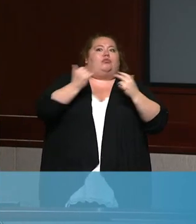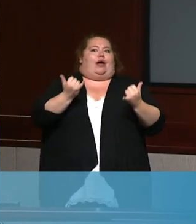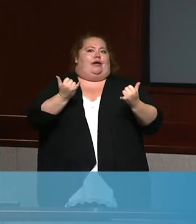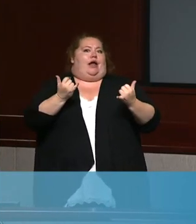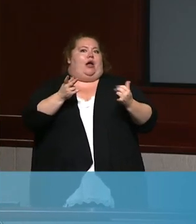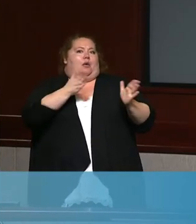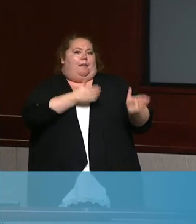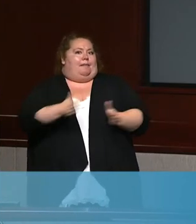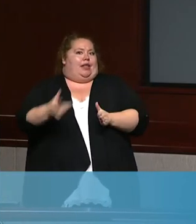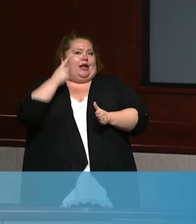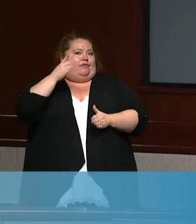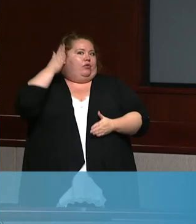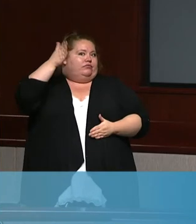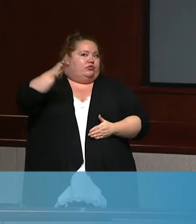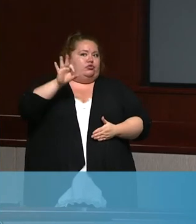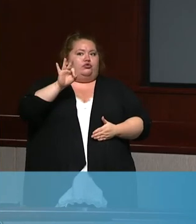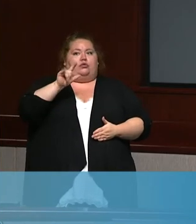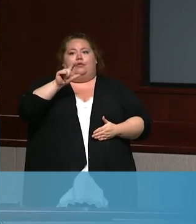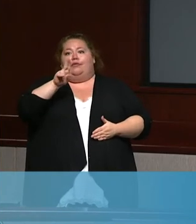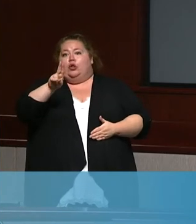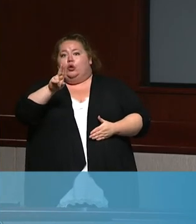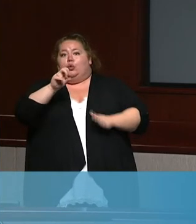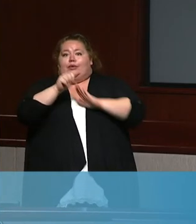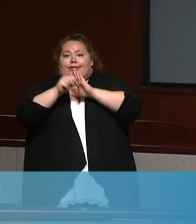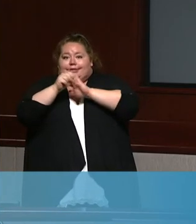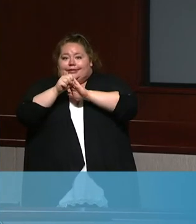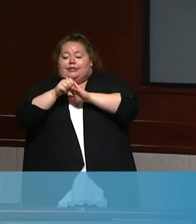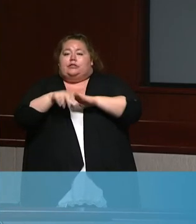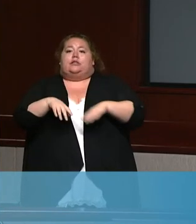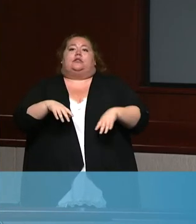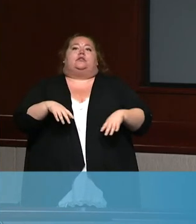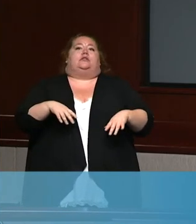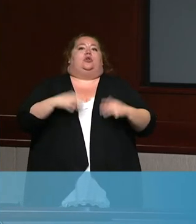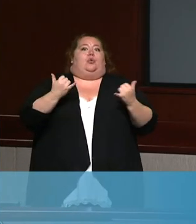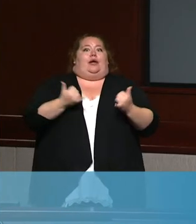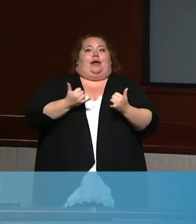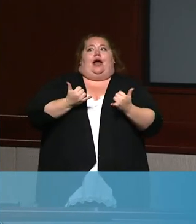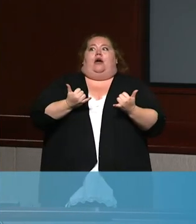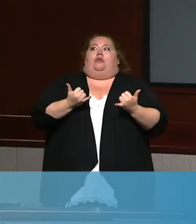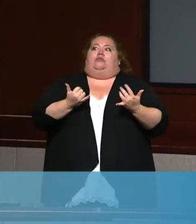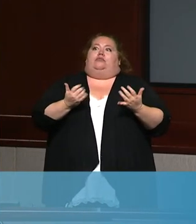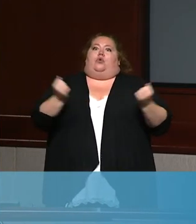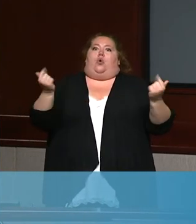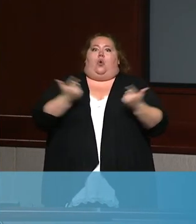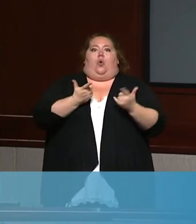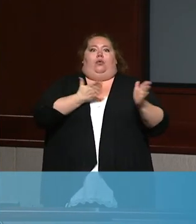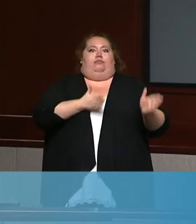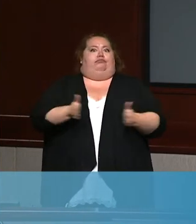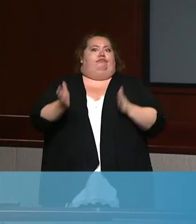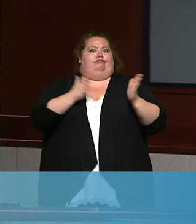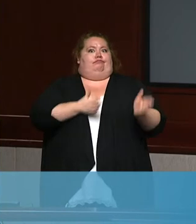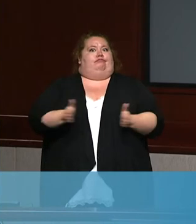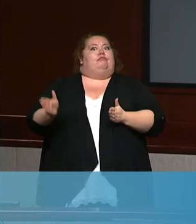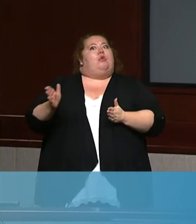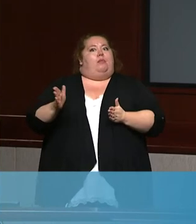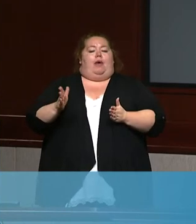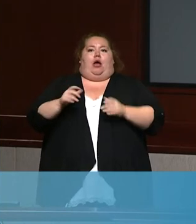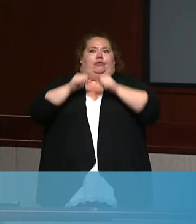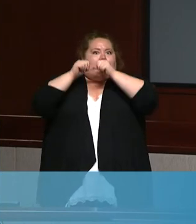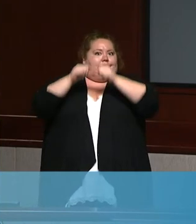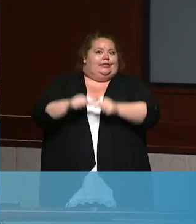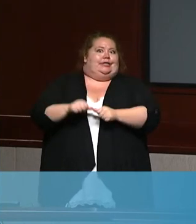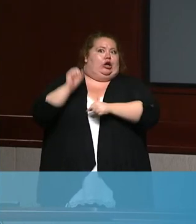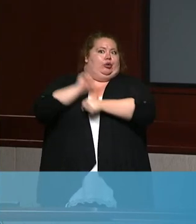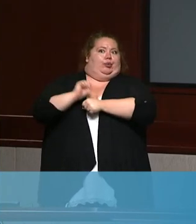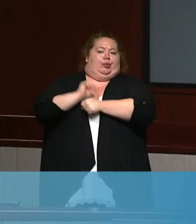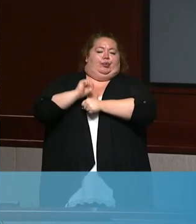move more and more into flu season. And so this is, you know, sort of a moment for everybody to, um, continue doing all of the things that